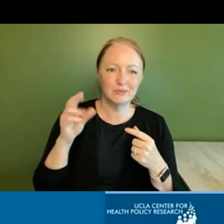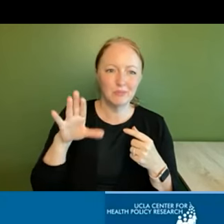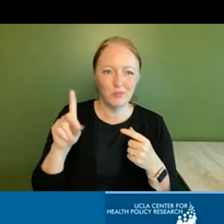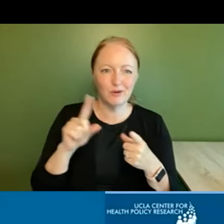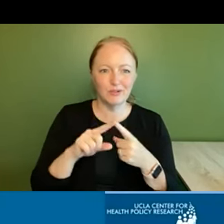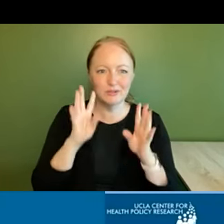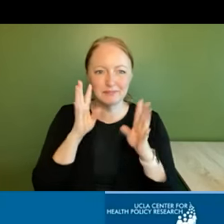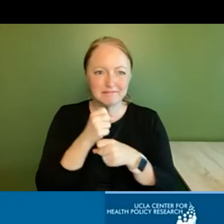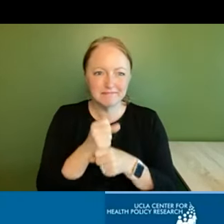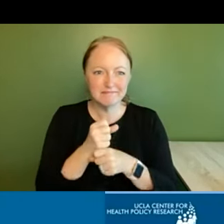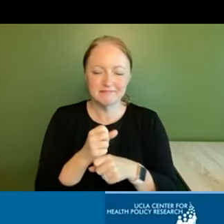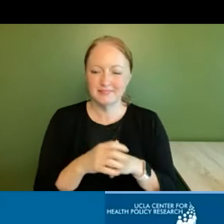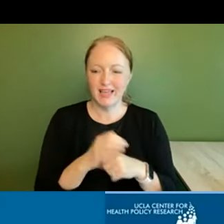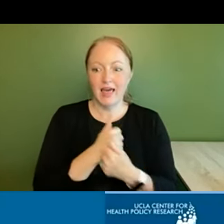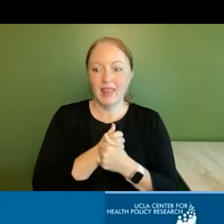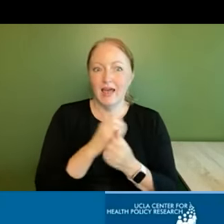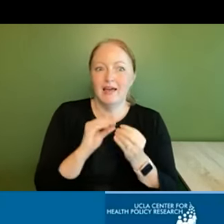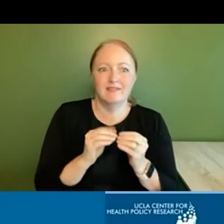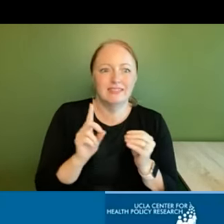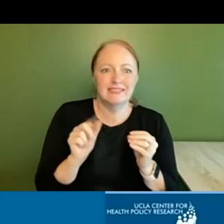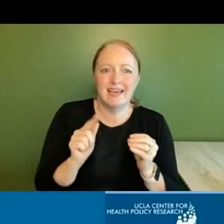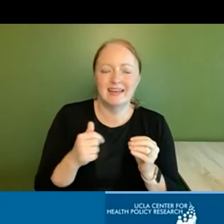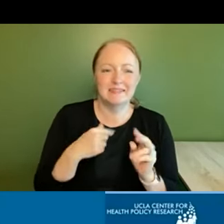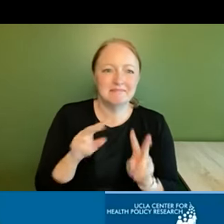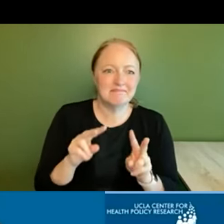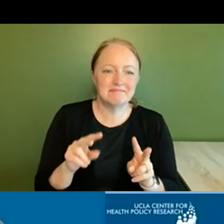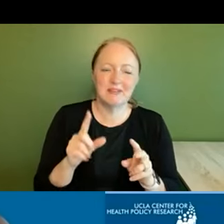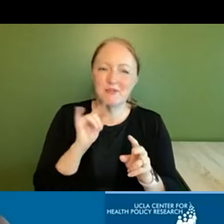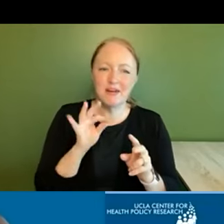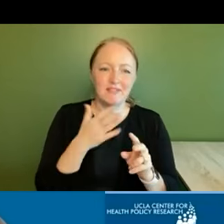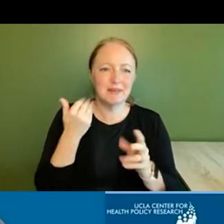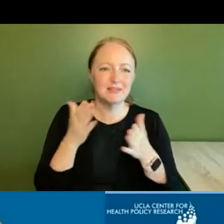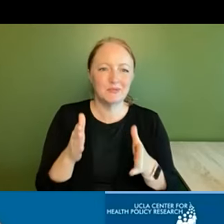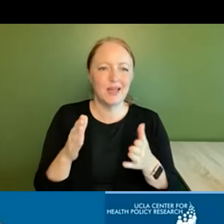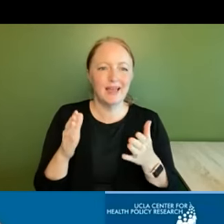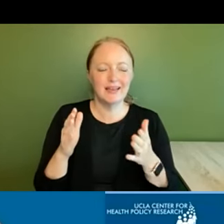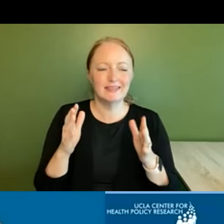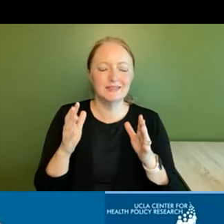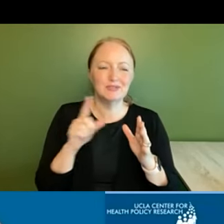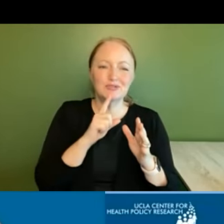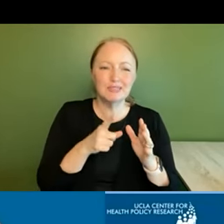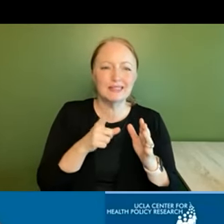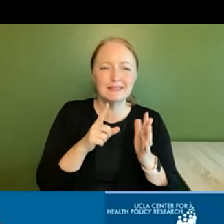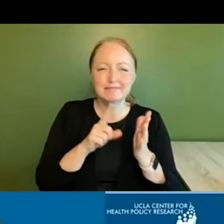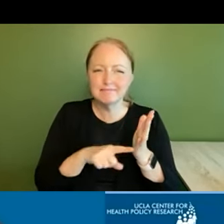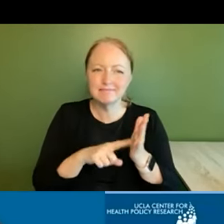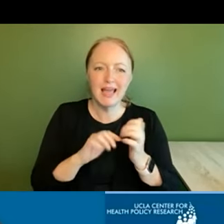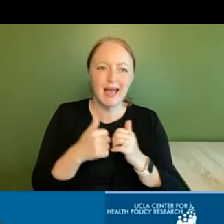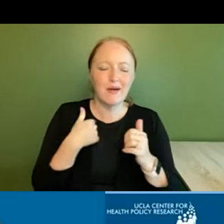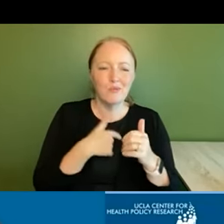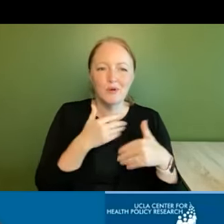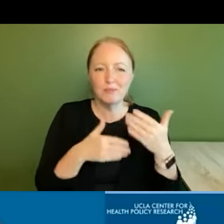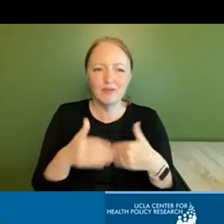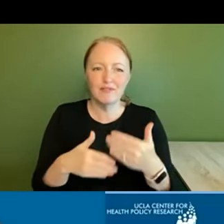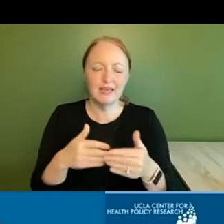i love data and i think it's one of the best ways to like really start looking at how we're moving